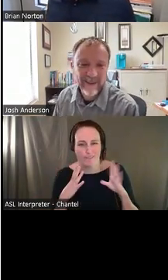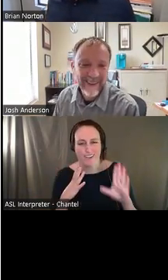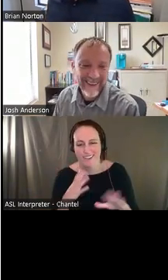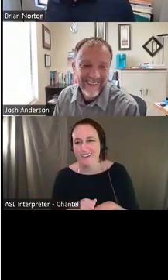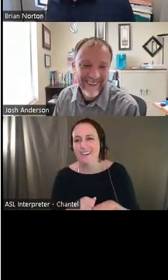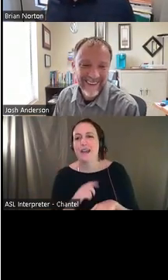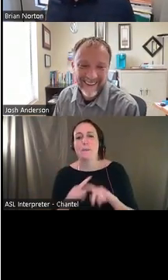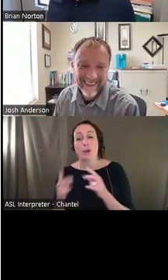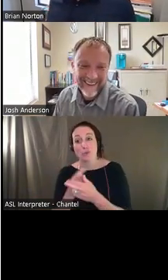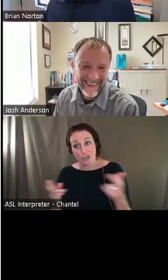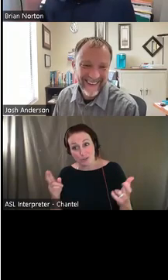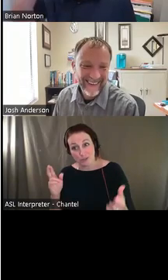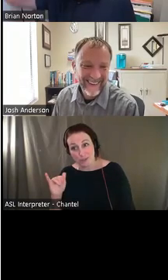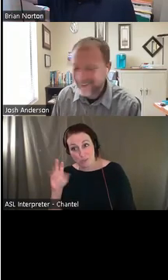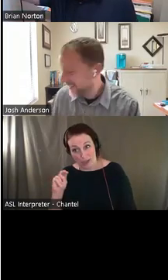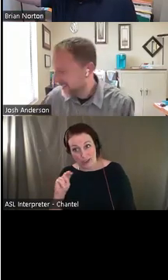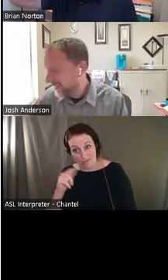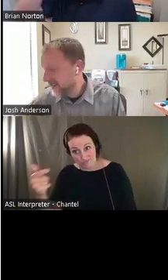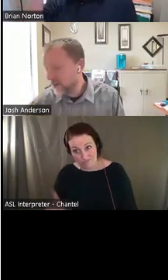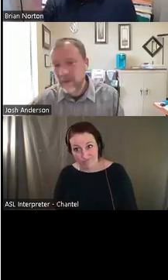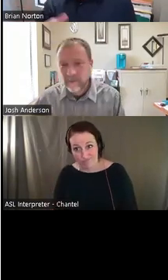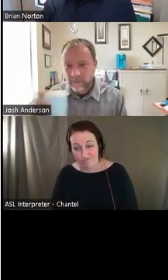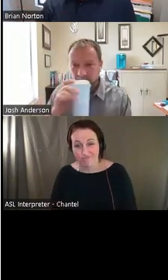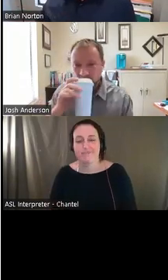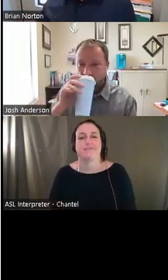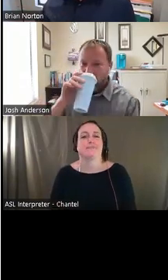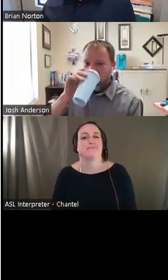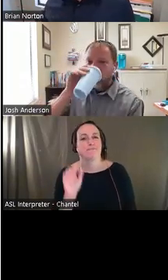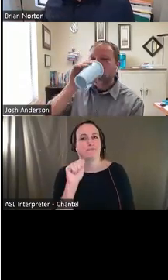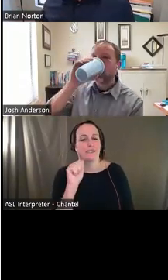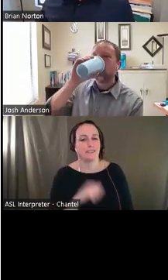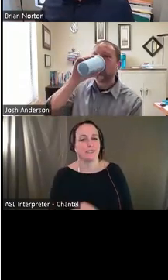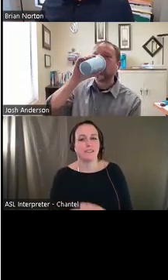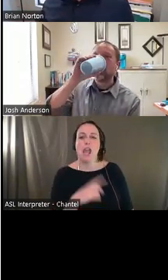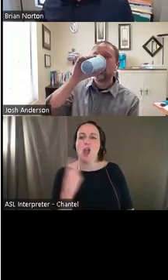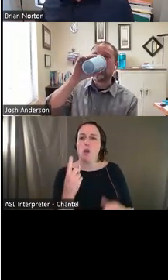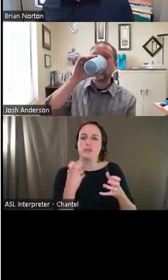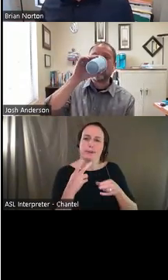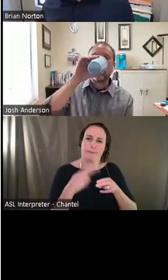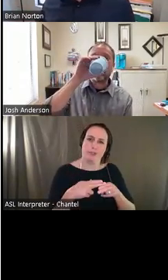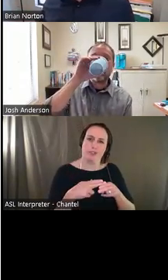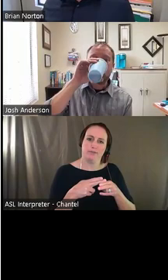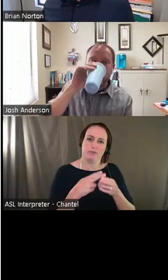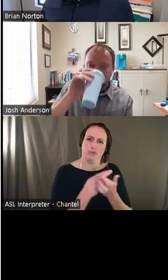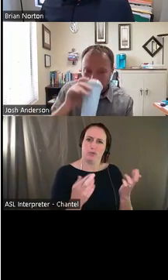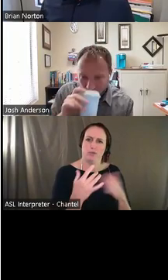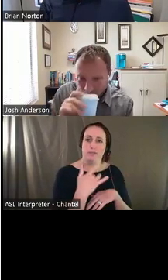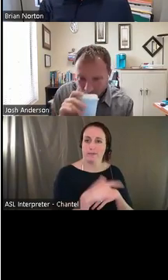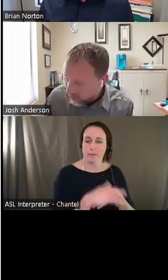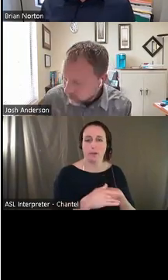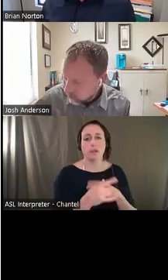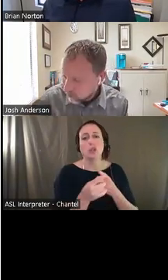can assist them. Yeah. So I don't want to, I always want to leave folks with some resources and maybe these are things that you're already aware of. Um,